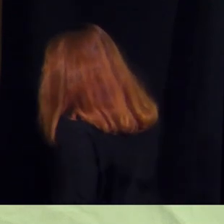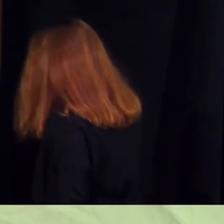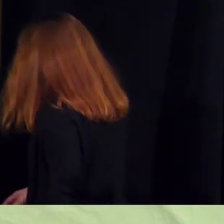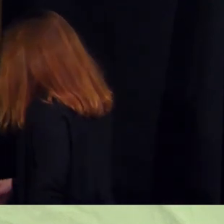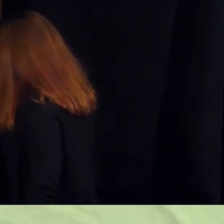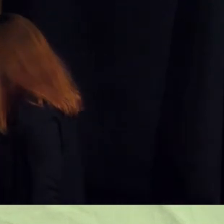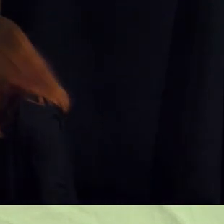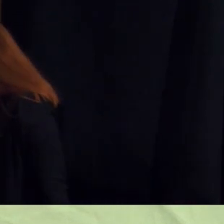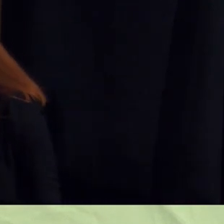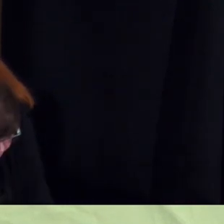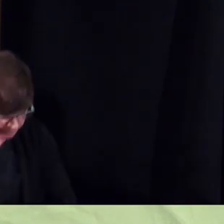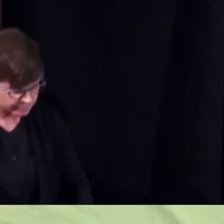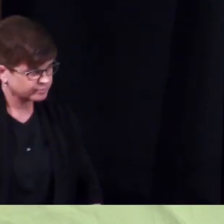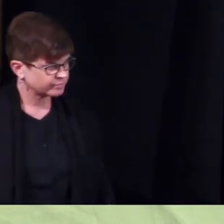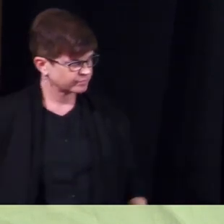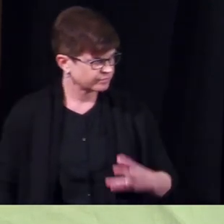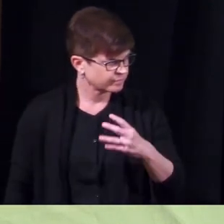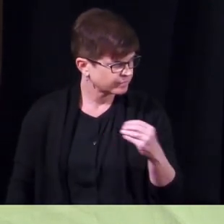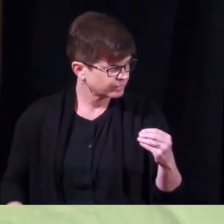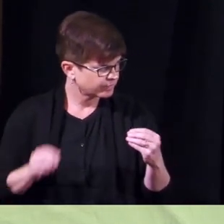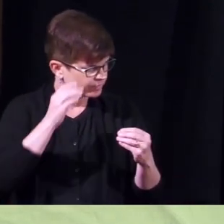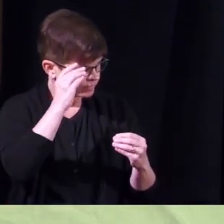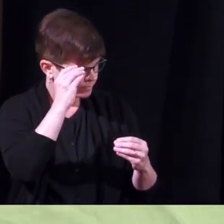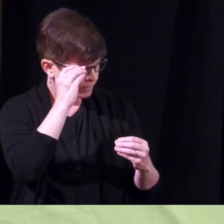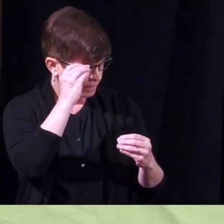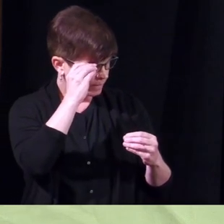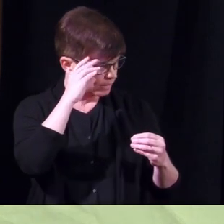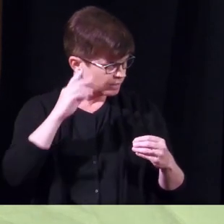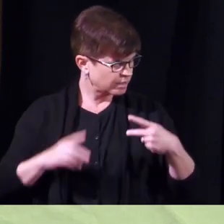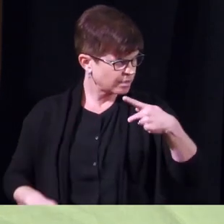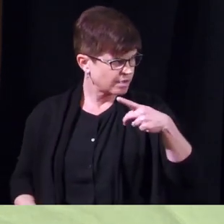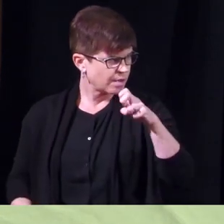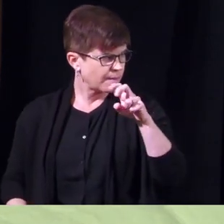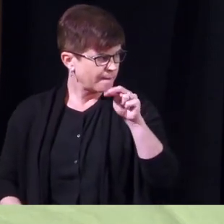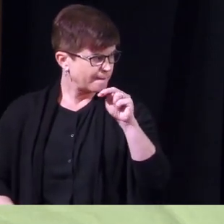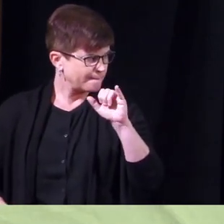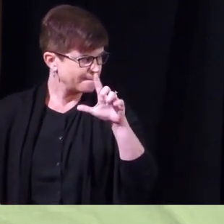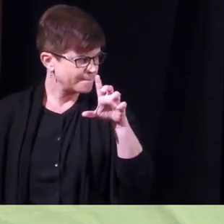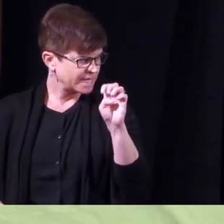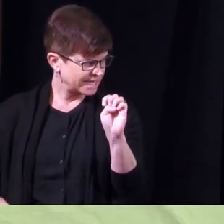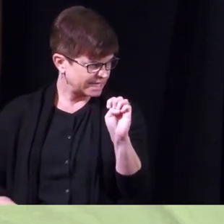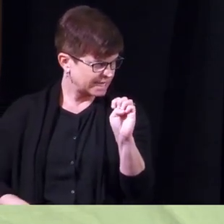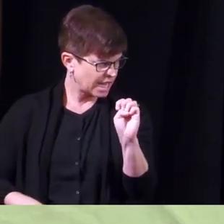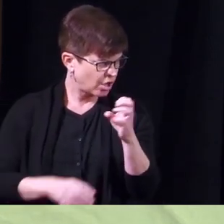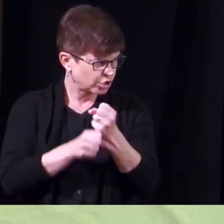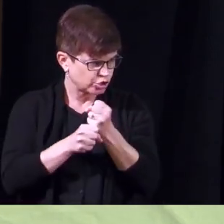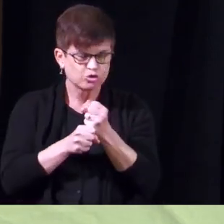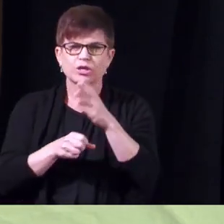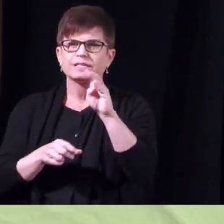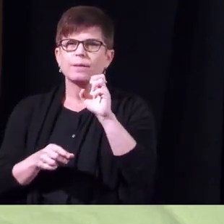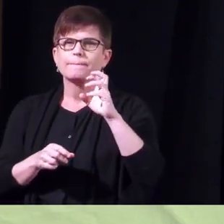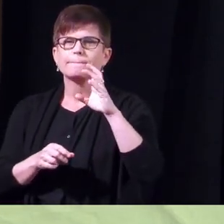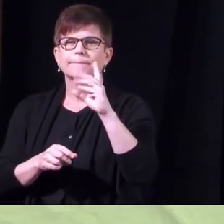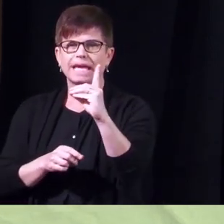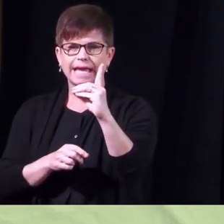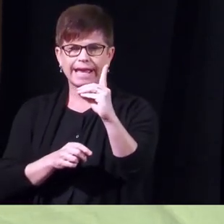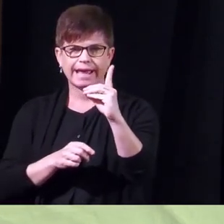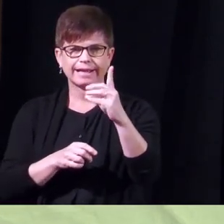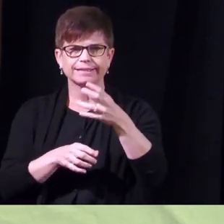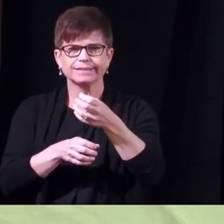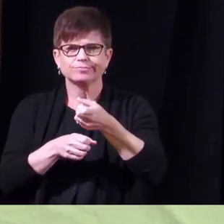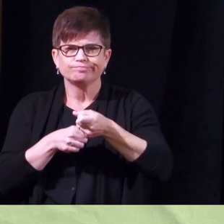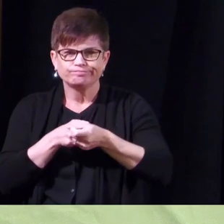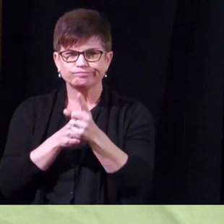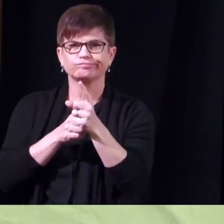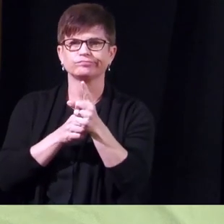climax and a penile constriction band is something that can uh hold the penis up for a half hour by simply acting like